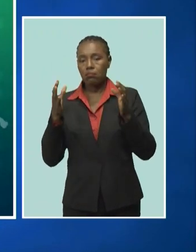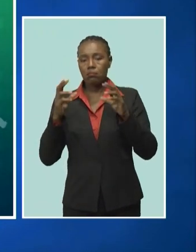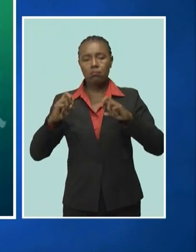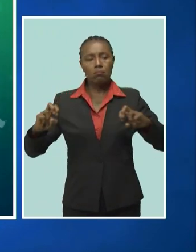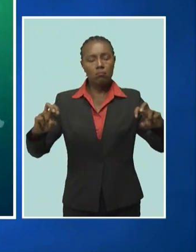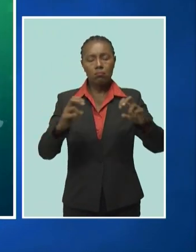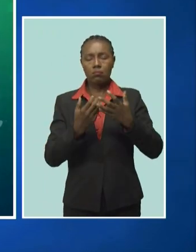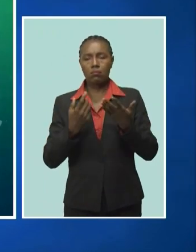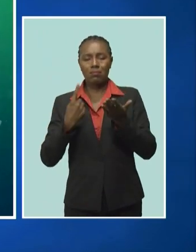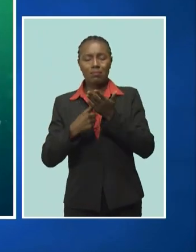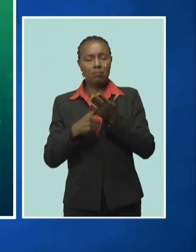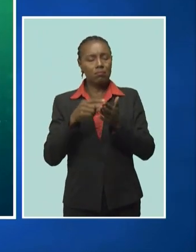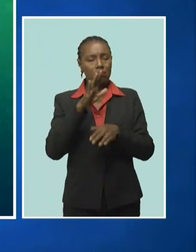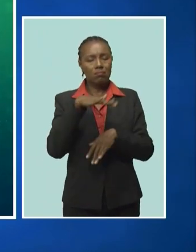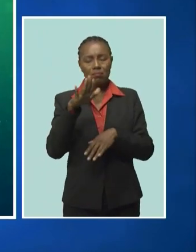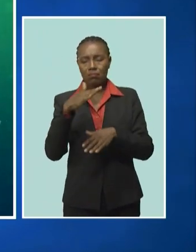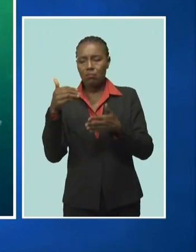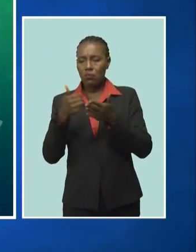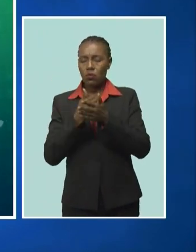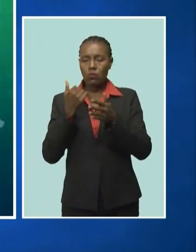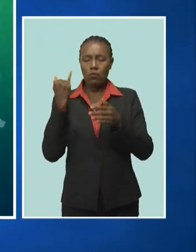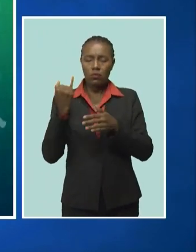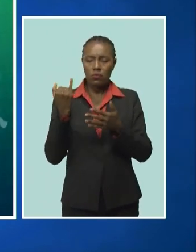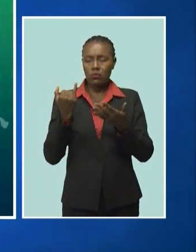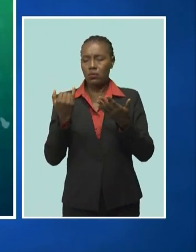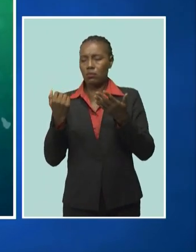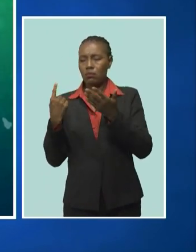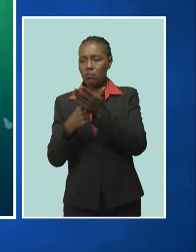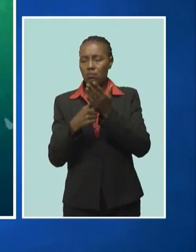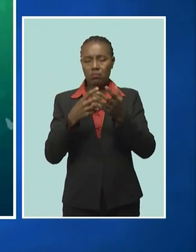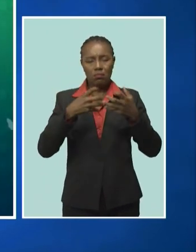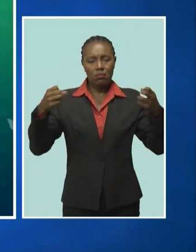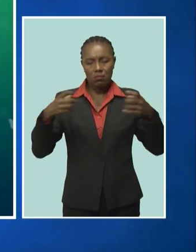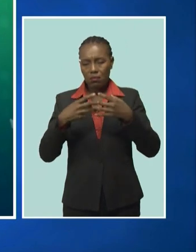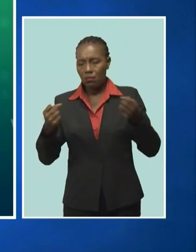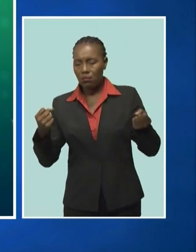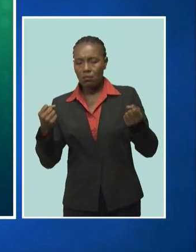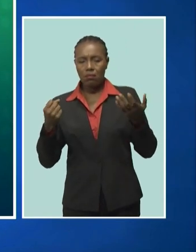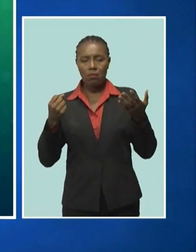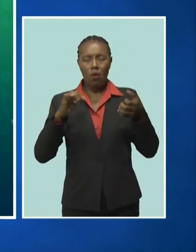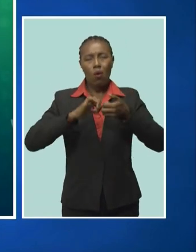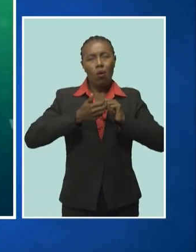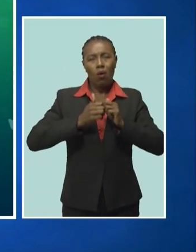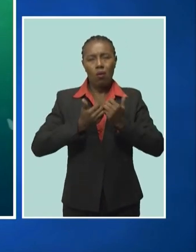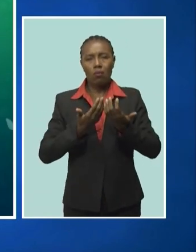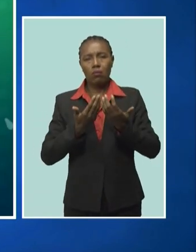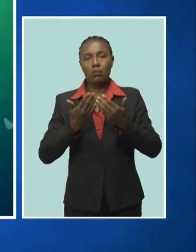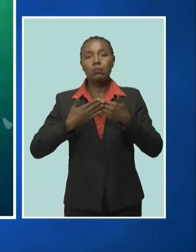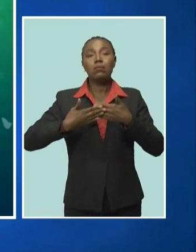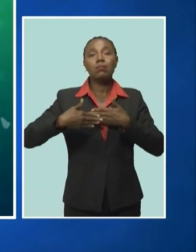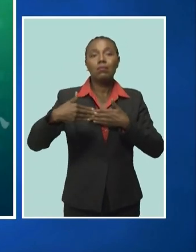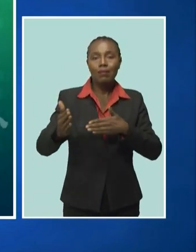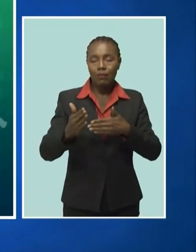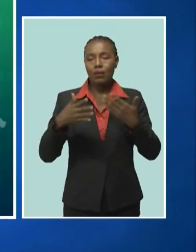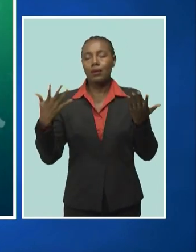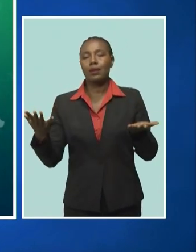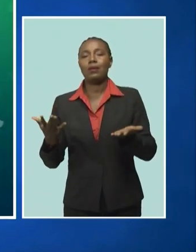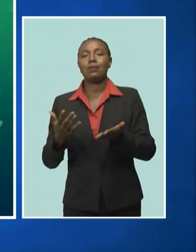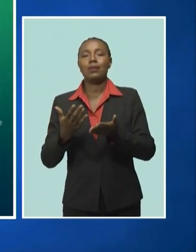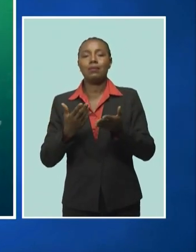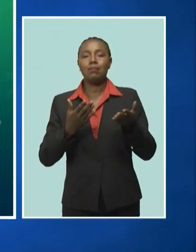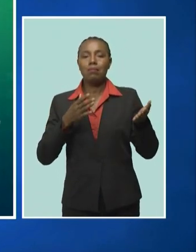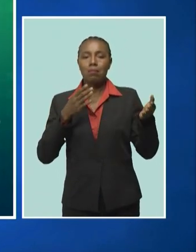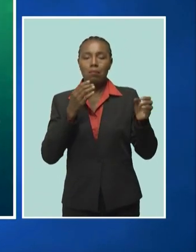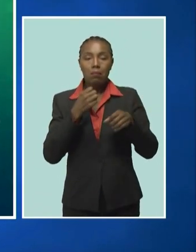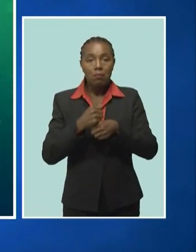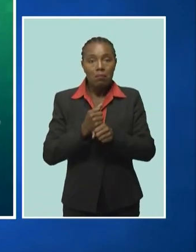are we building these sectors and new industries out and how do we want to resource them then and only then we can create competencies we can create